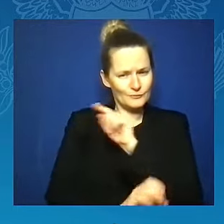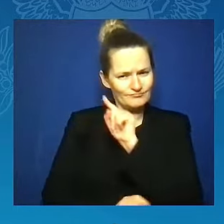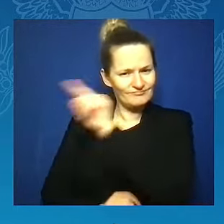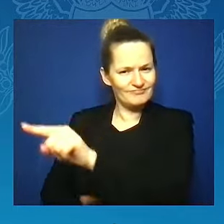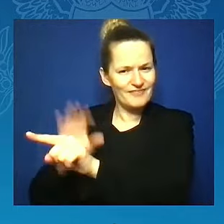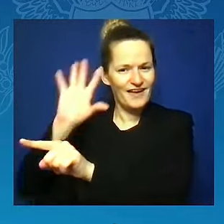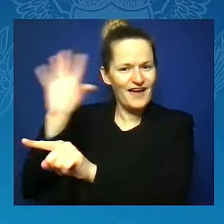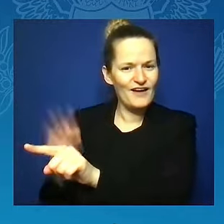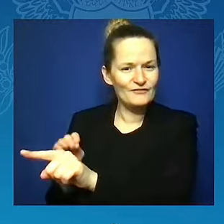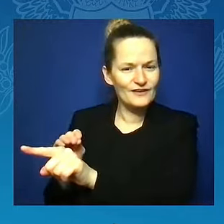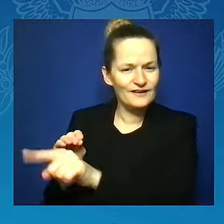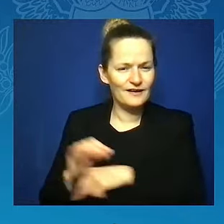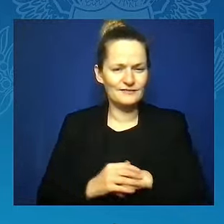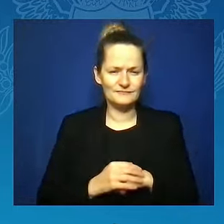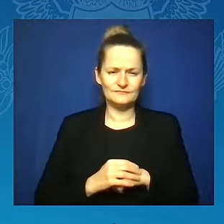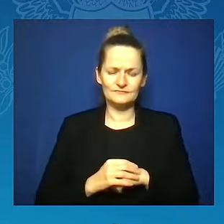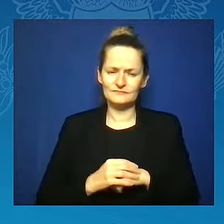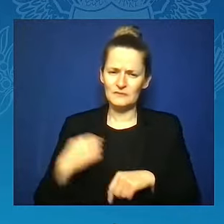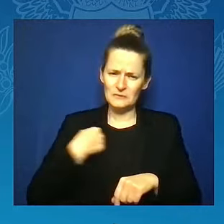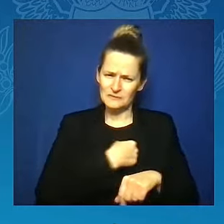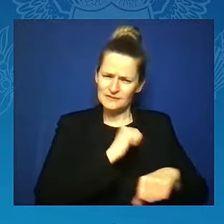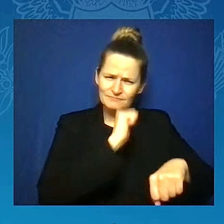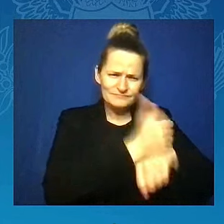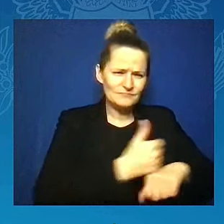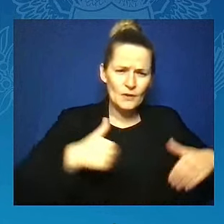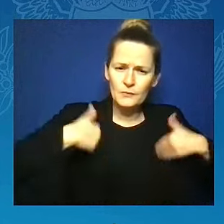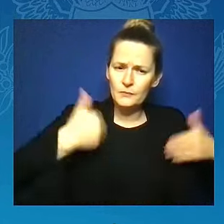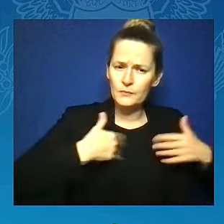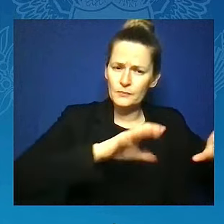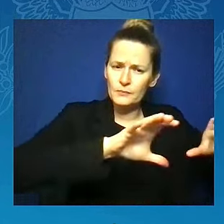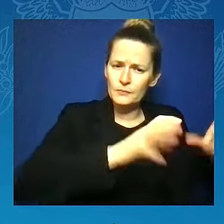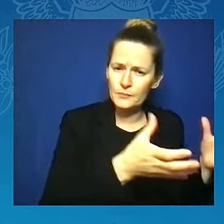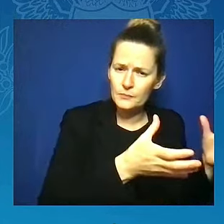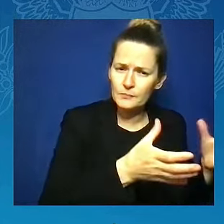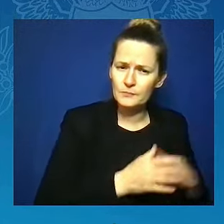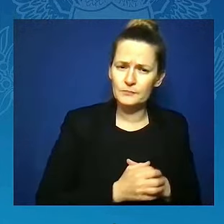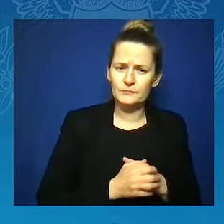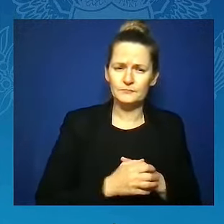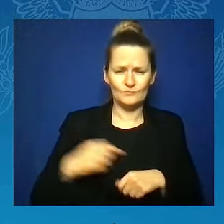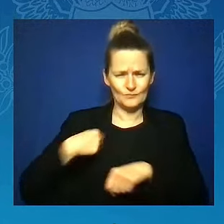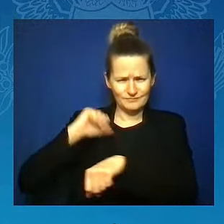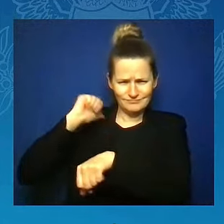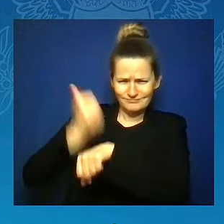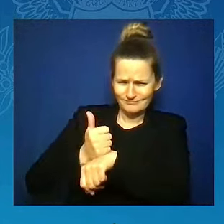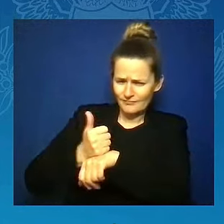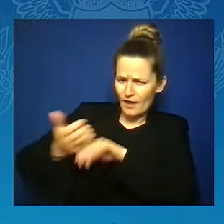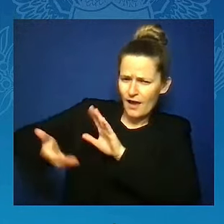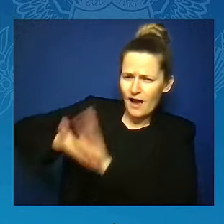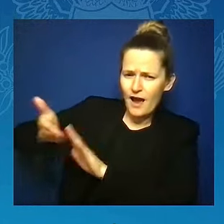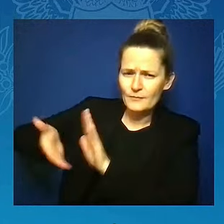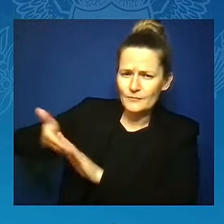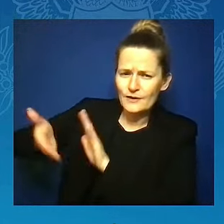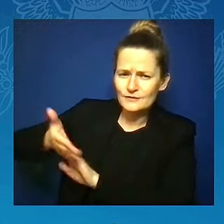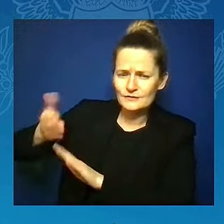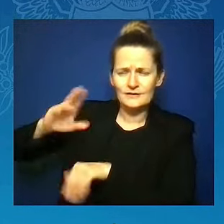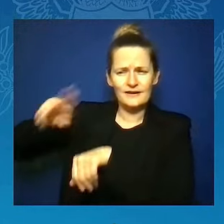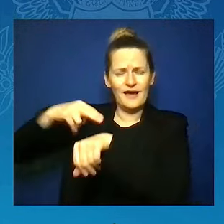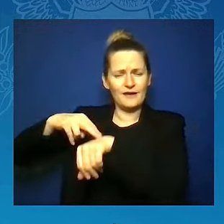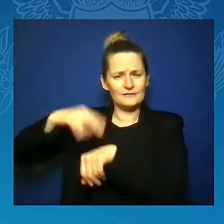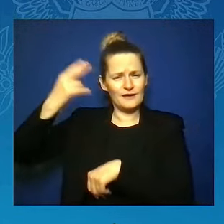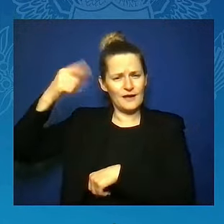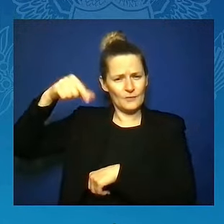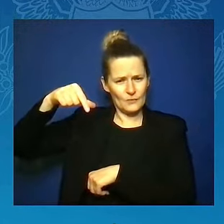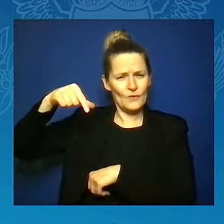to centralize its operations in a national headquarters, and be constitutionally bound to a fraternity, Phi Beta